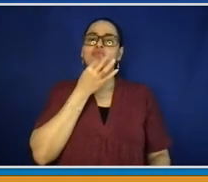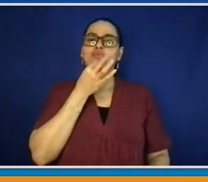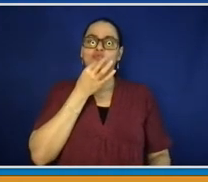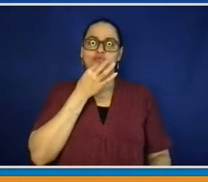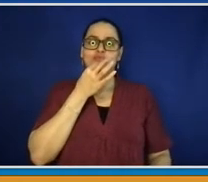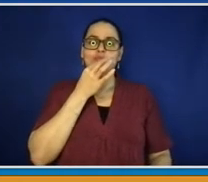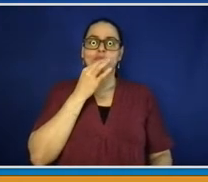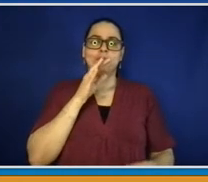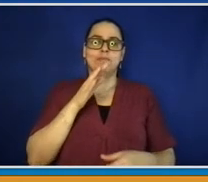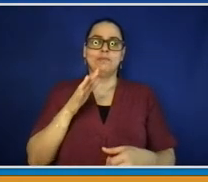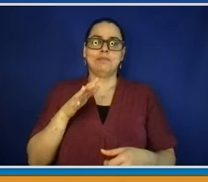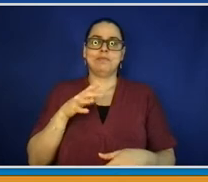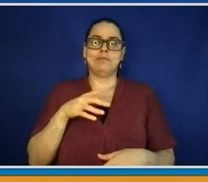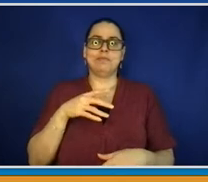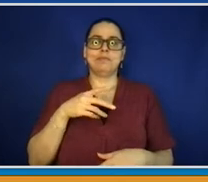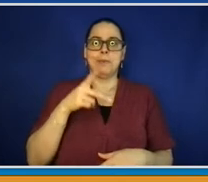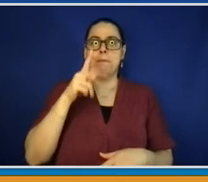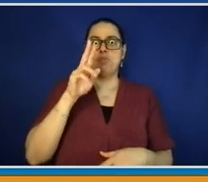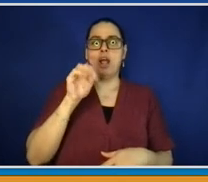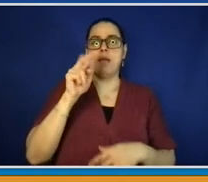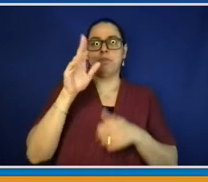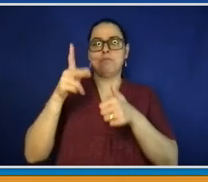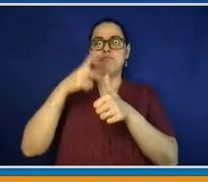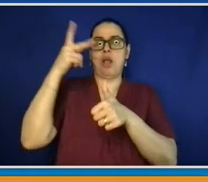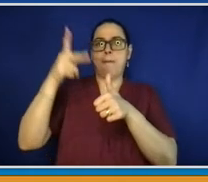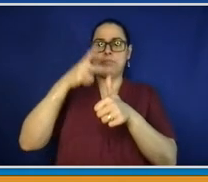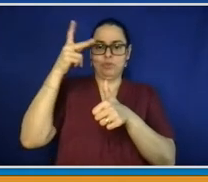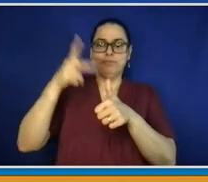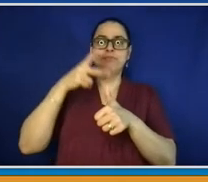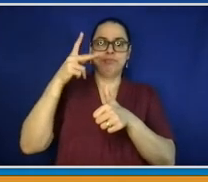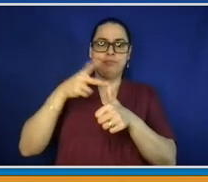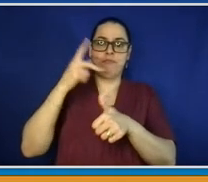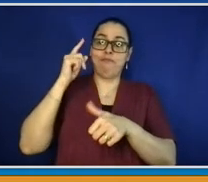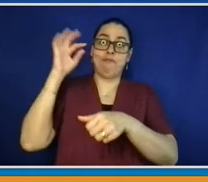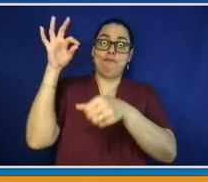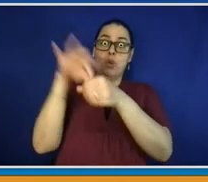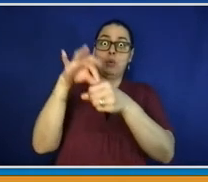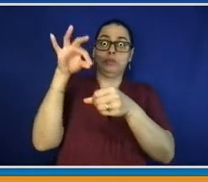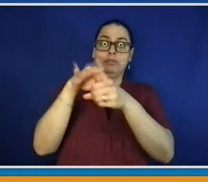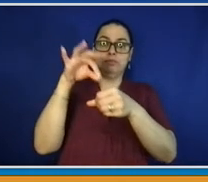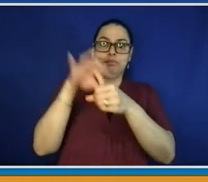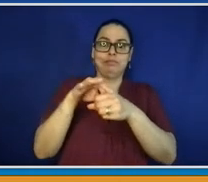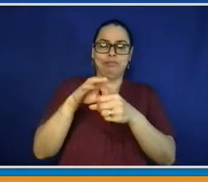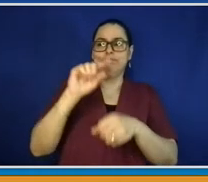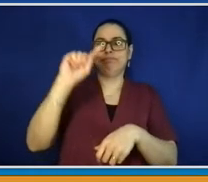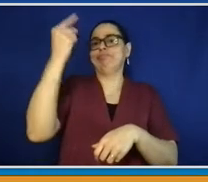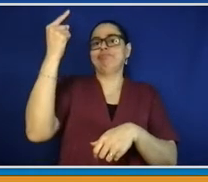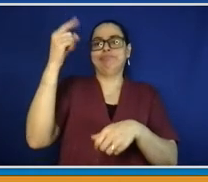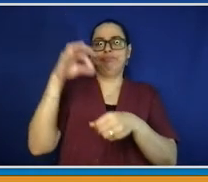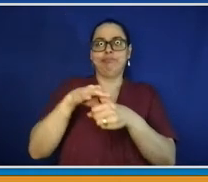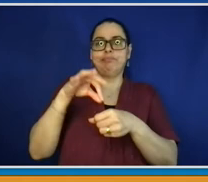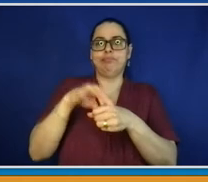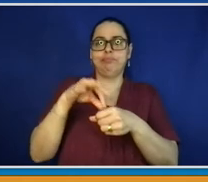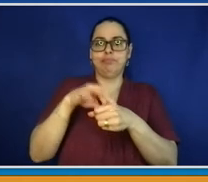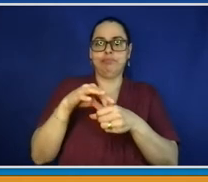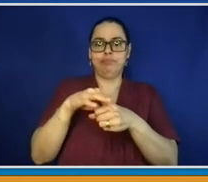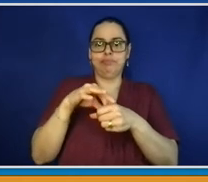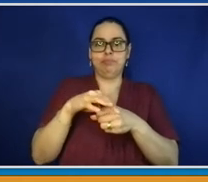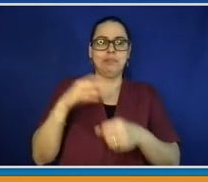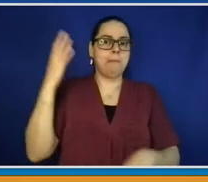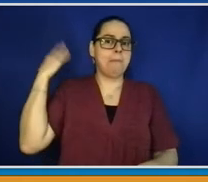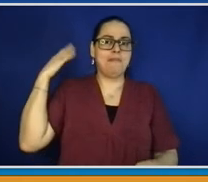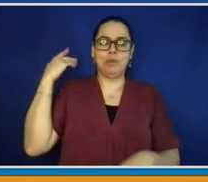and we had a September primary date for local campaigns, which, you know, was confusing and expensive for us to do. So that was consolidated